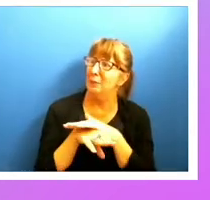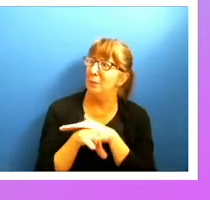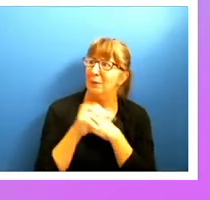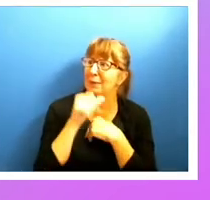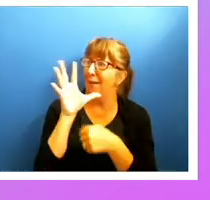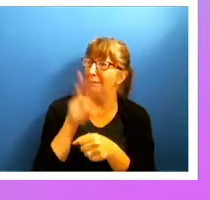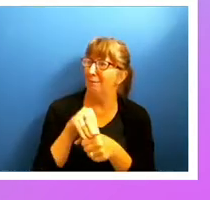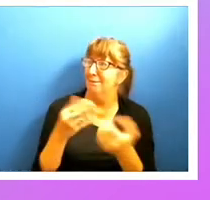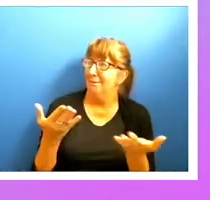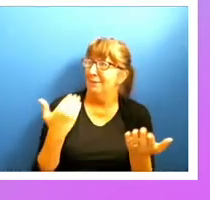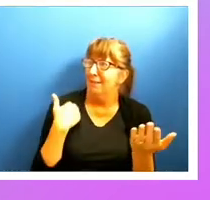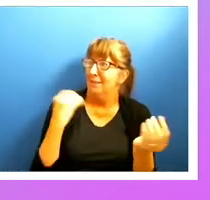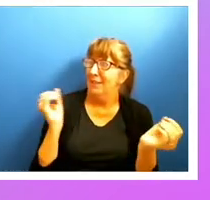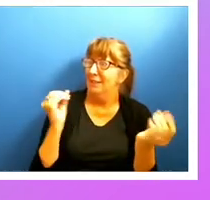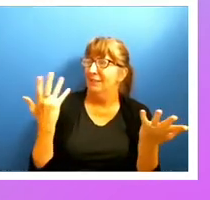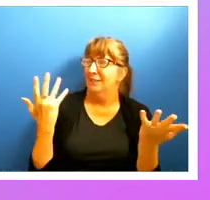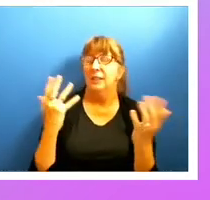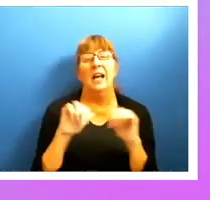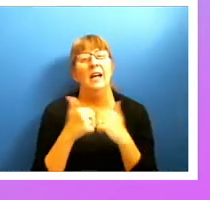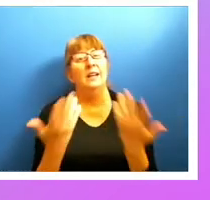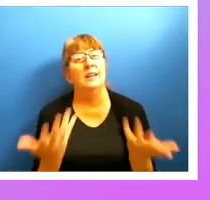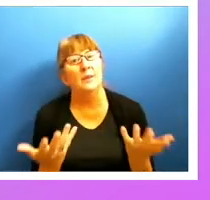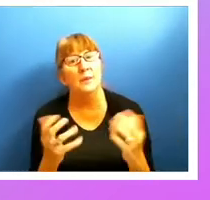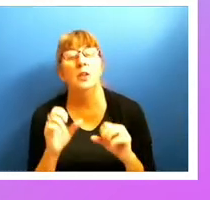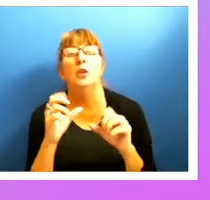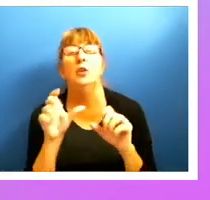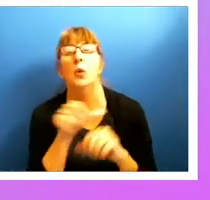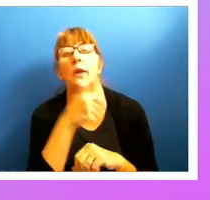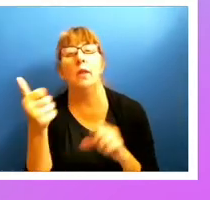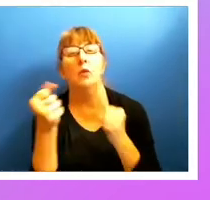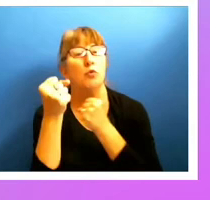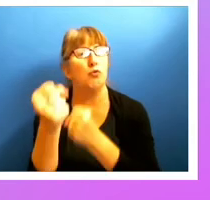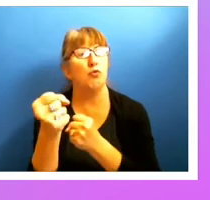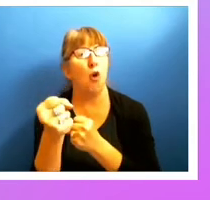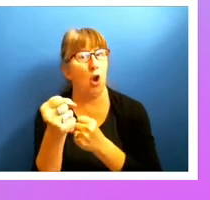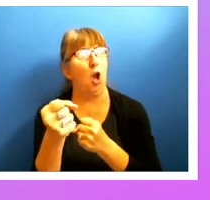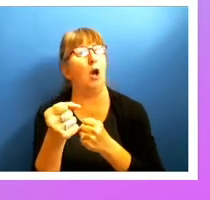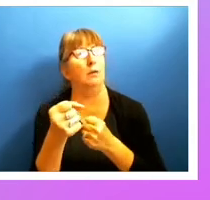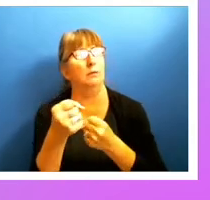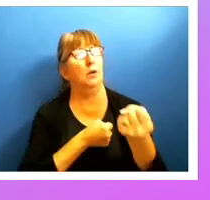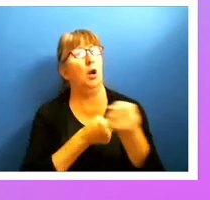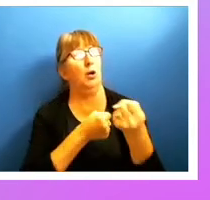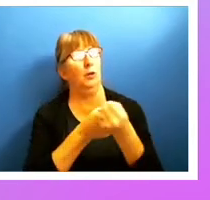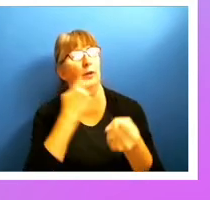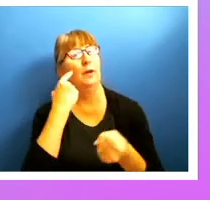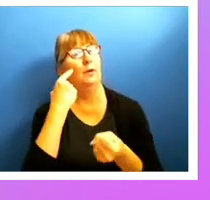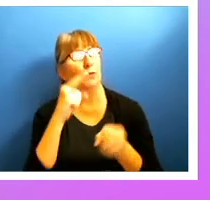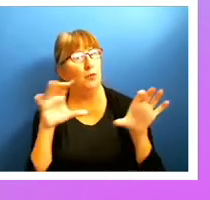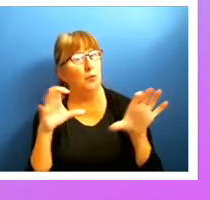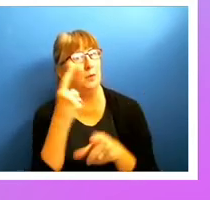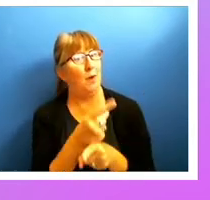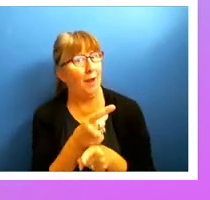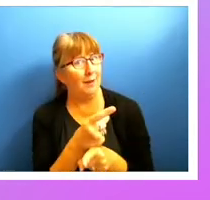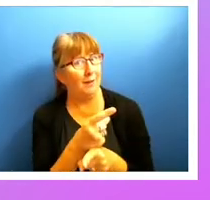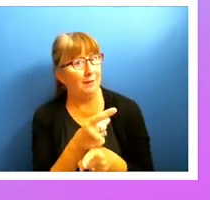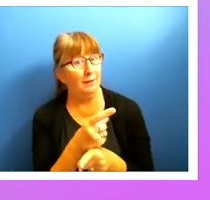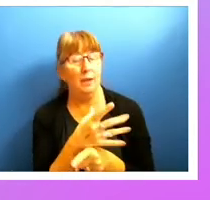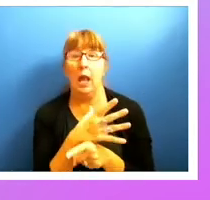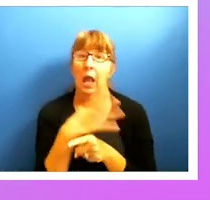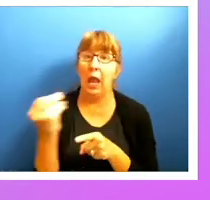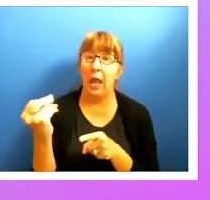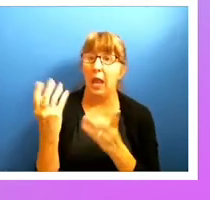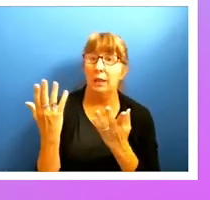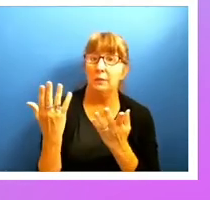part of what we're doing? So another strong argument for just doing what is right. And social justice